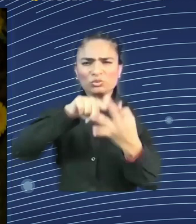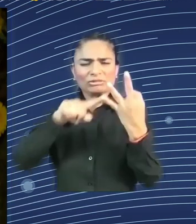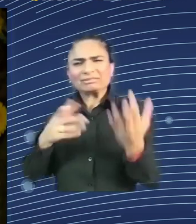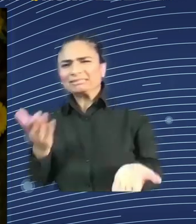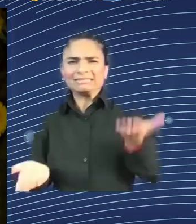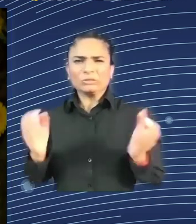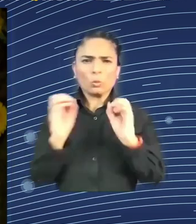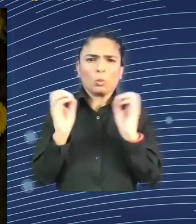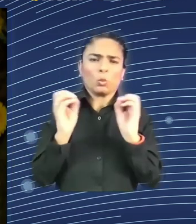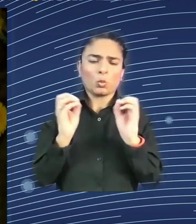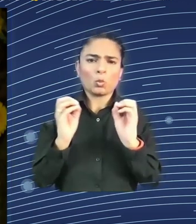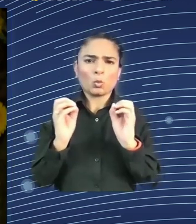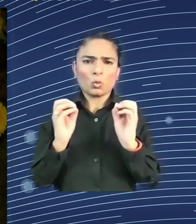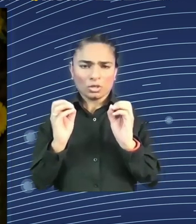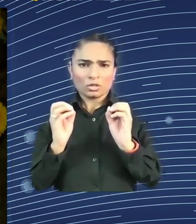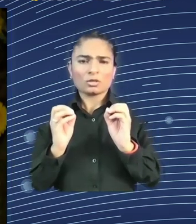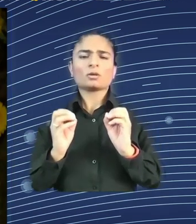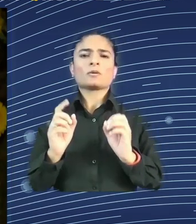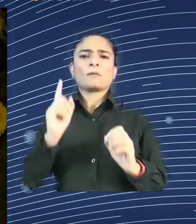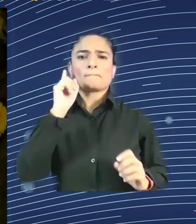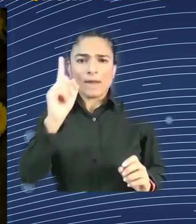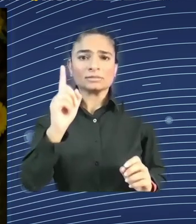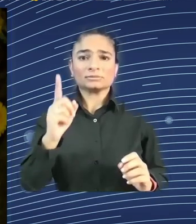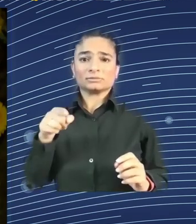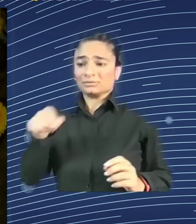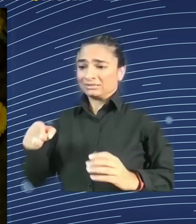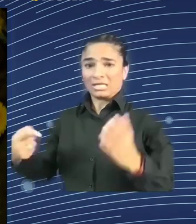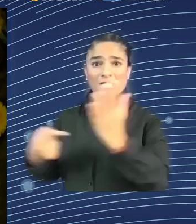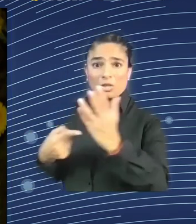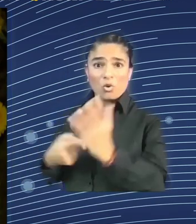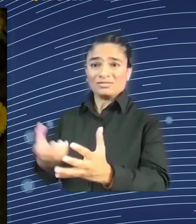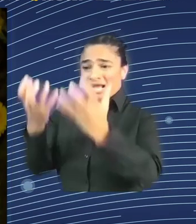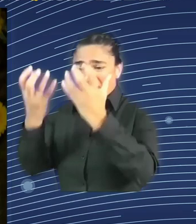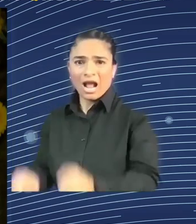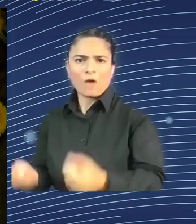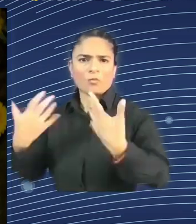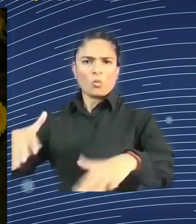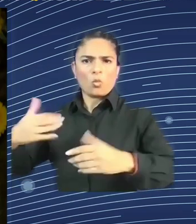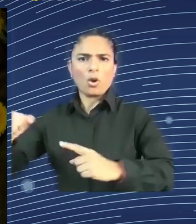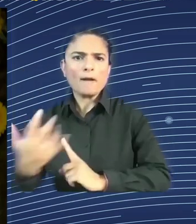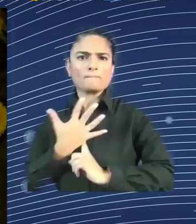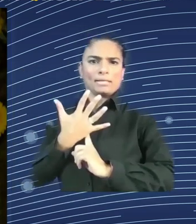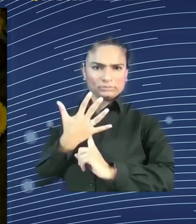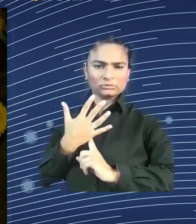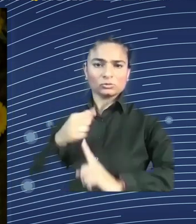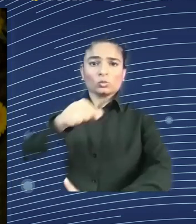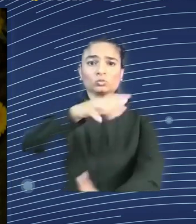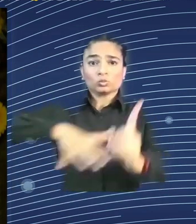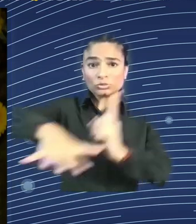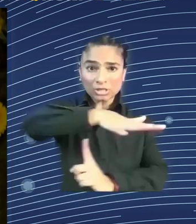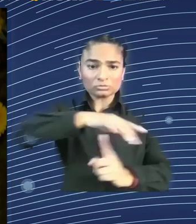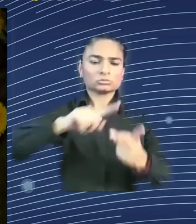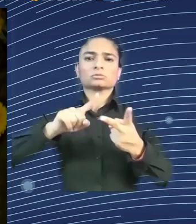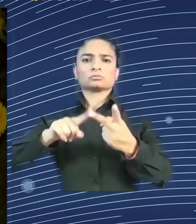be the same if they are built in America, in Europe, or in Asia. The problem is that this is not